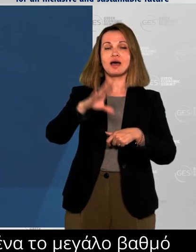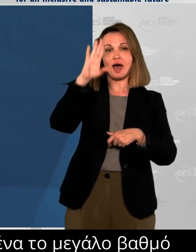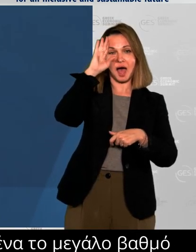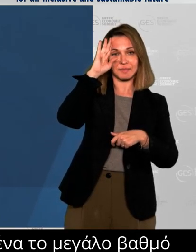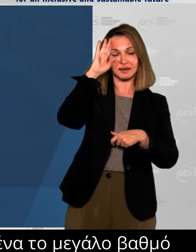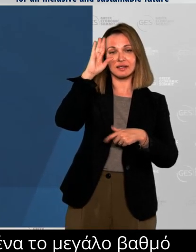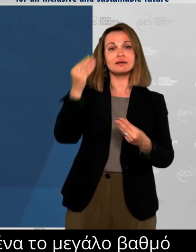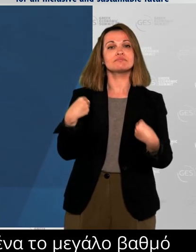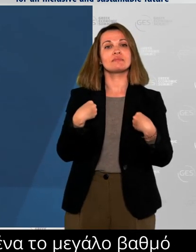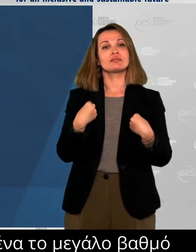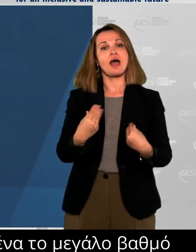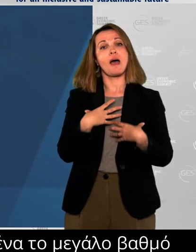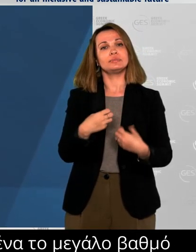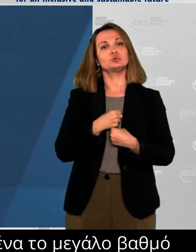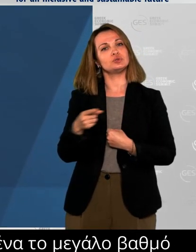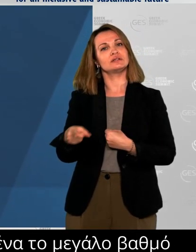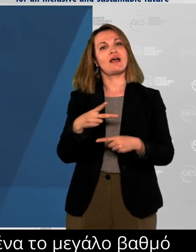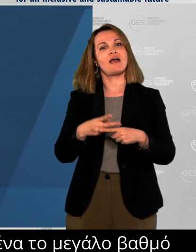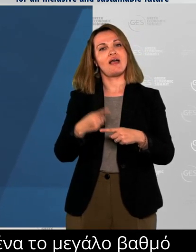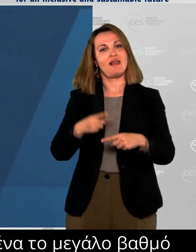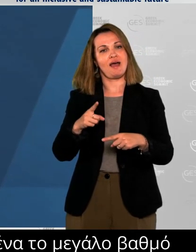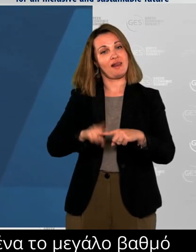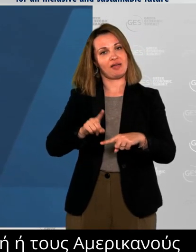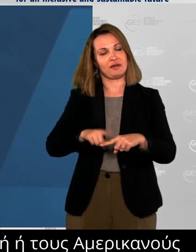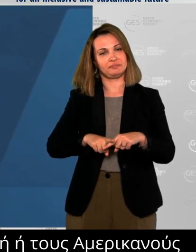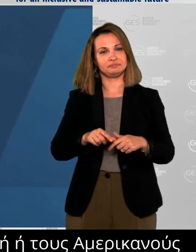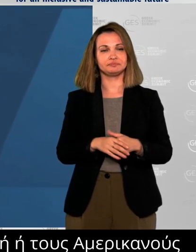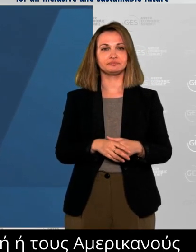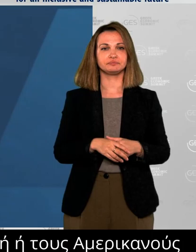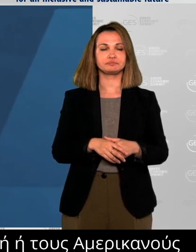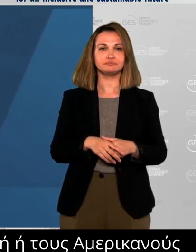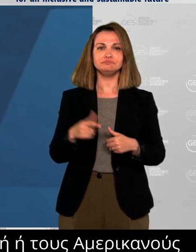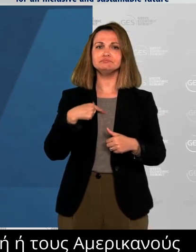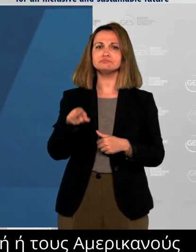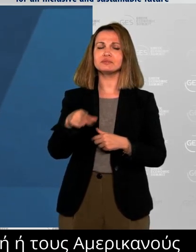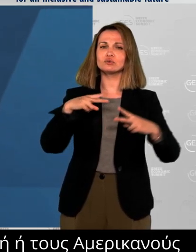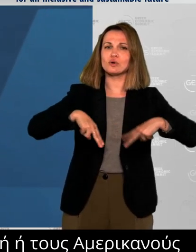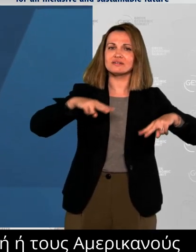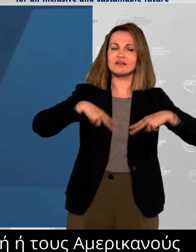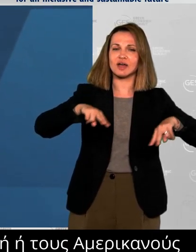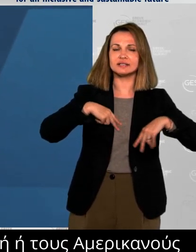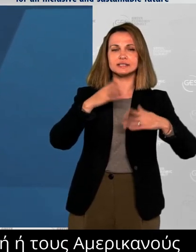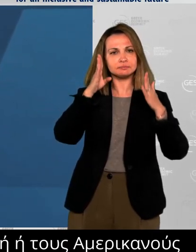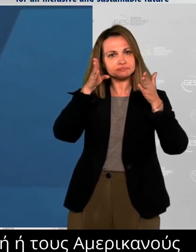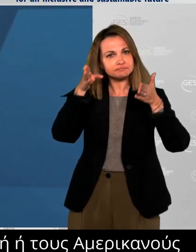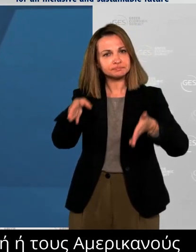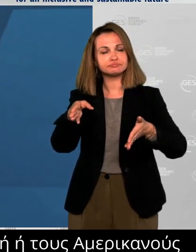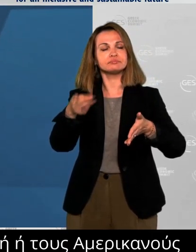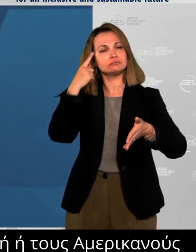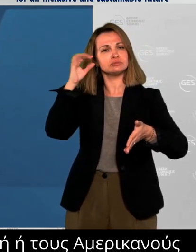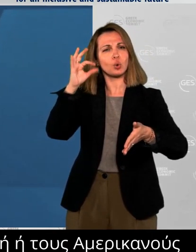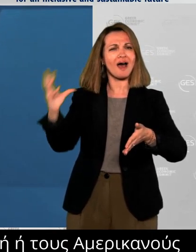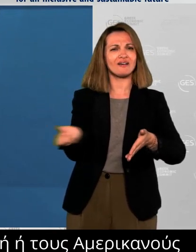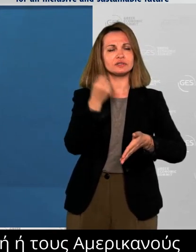with the government's dedication to a rigorous vaccination program, or a hospitality industry, well-versed